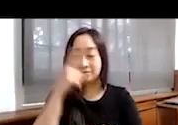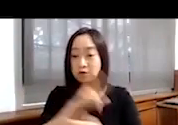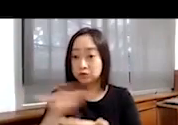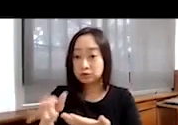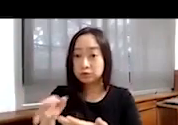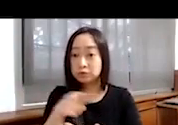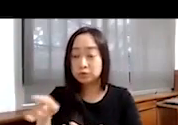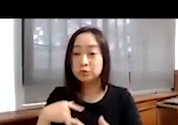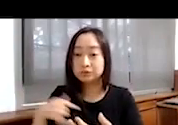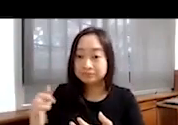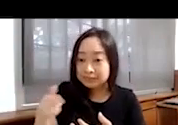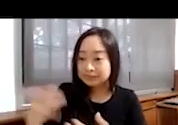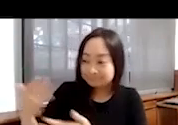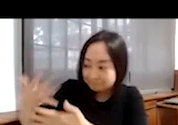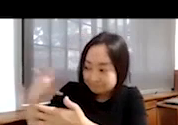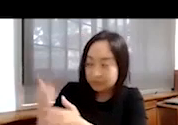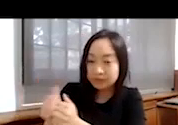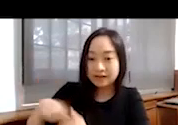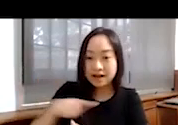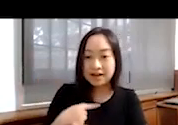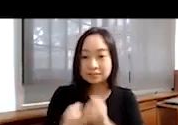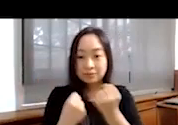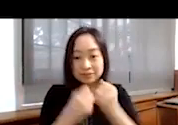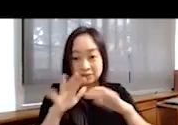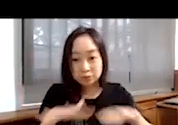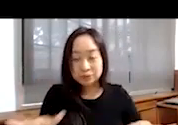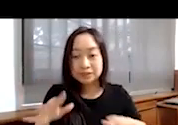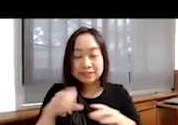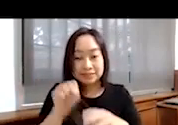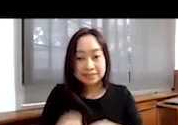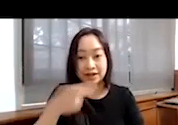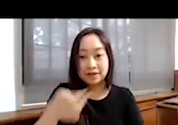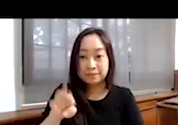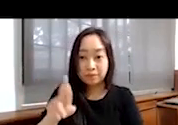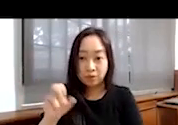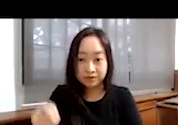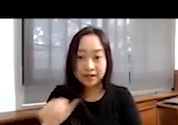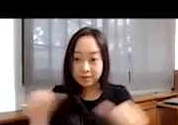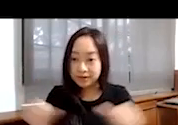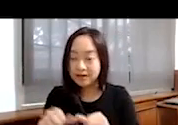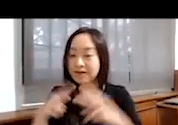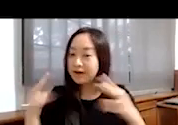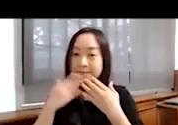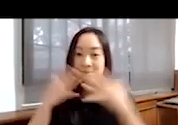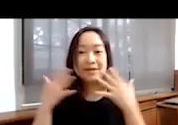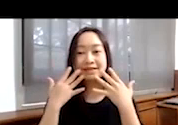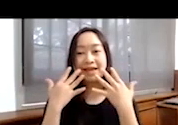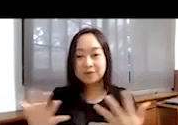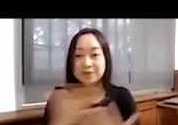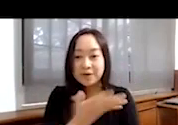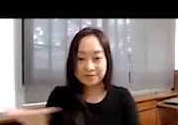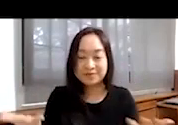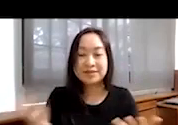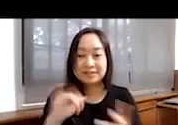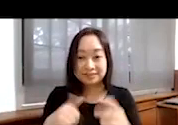you who have been journeying with us and sponsoring children in the South Hebron area, a very, very big thank you to all of you.